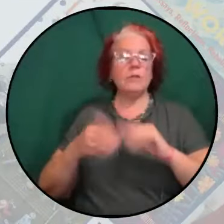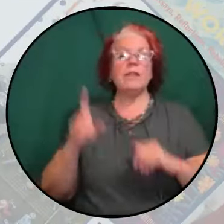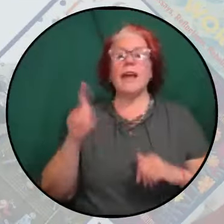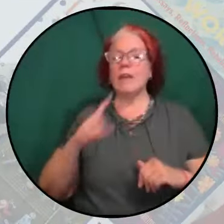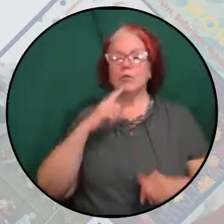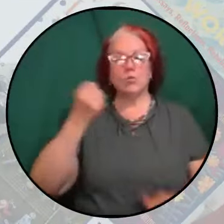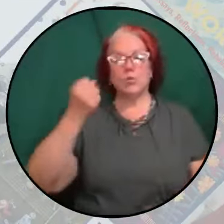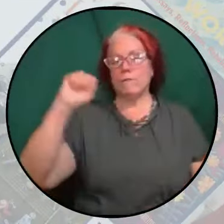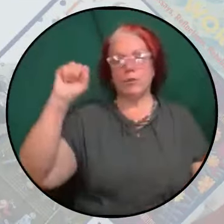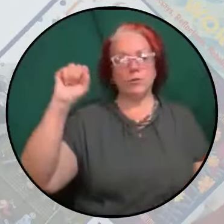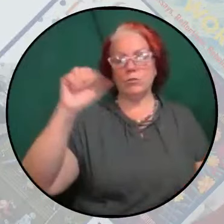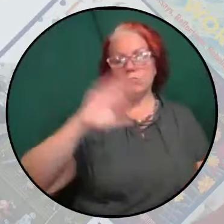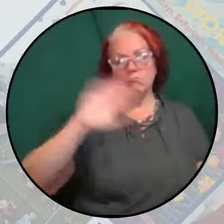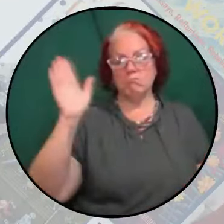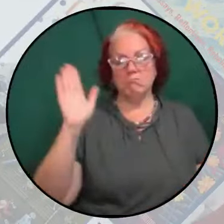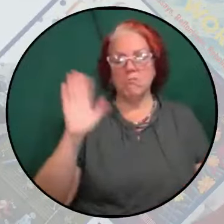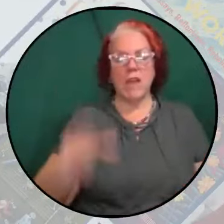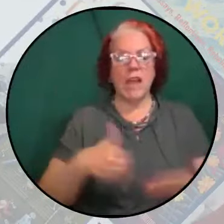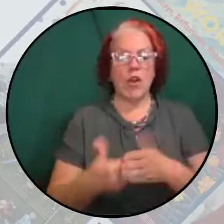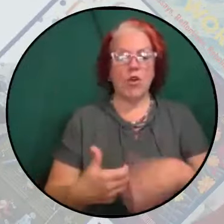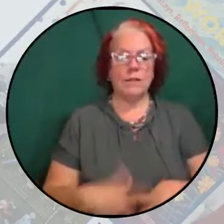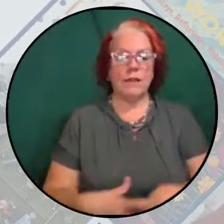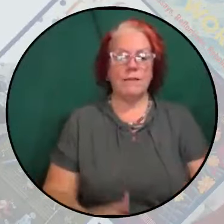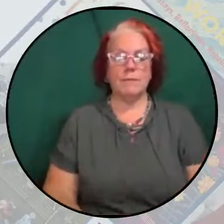it at all times.